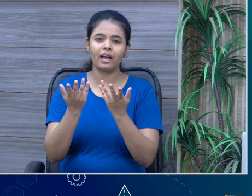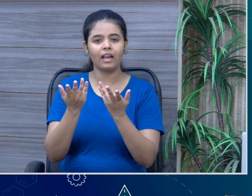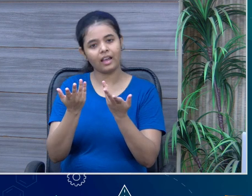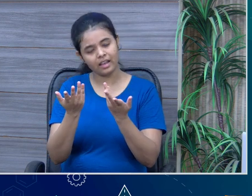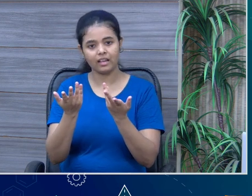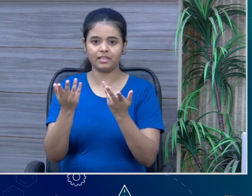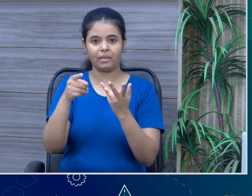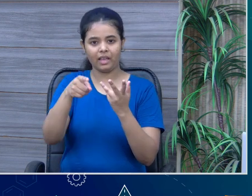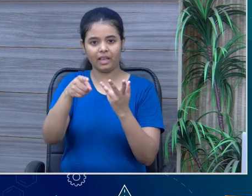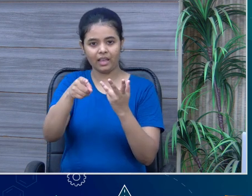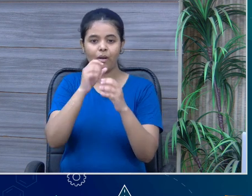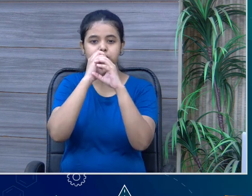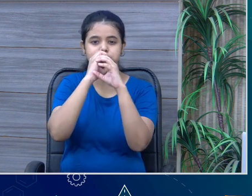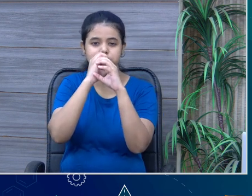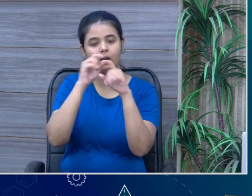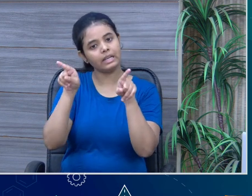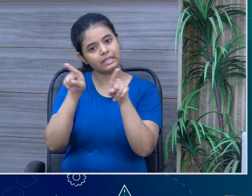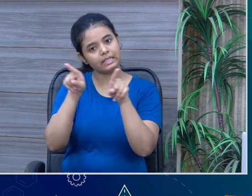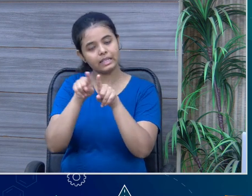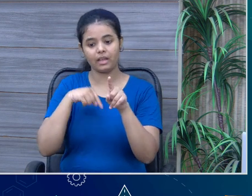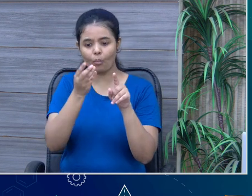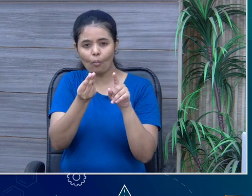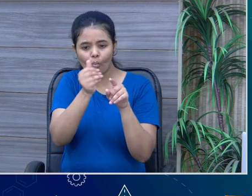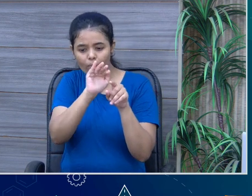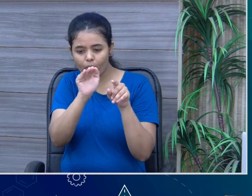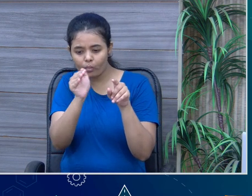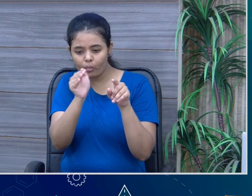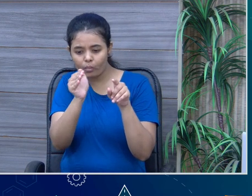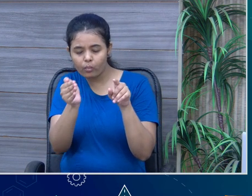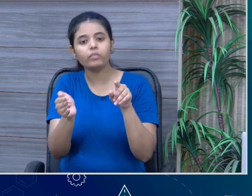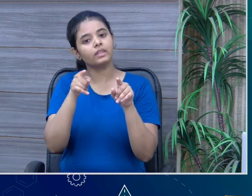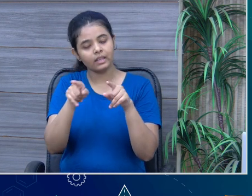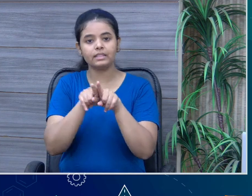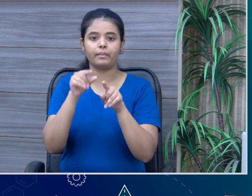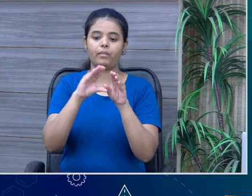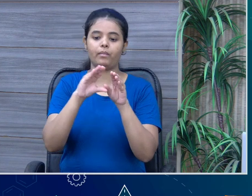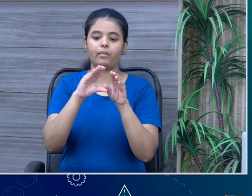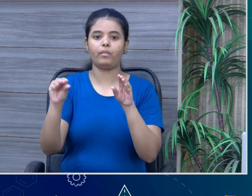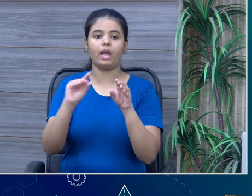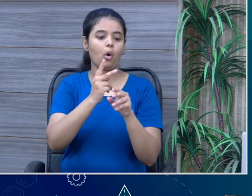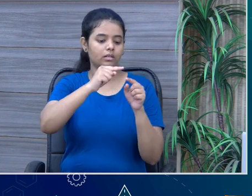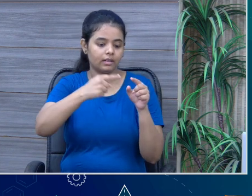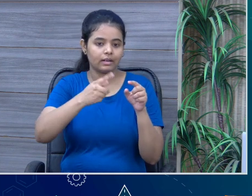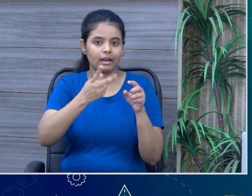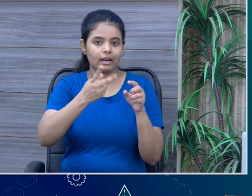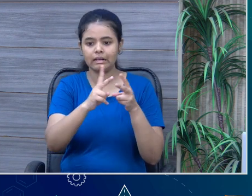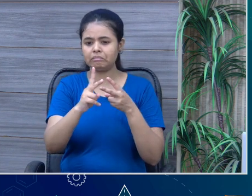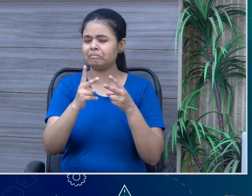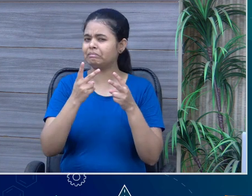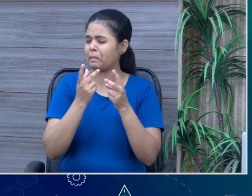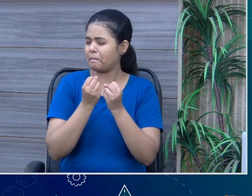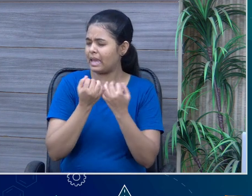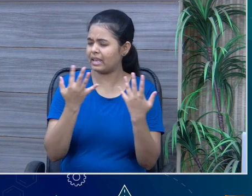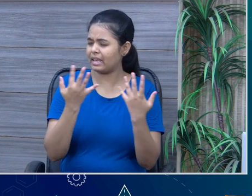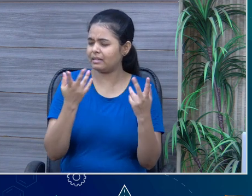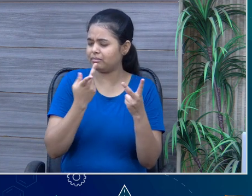Although the shape is a little different, but they are not very curly. They are little straight ones. So, that is the one thing. And they are usually